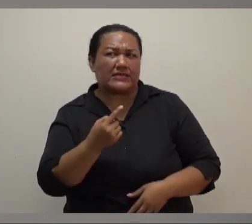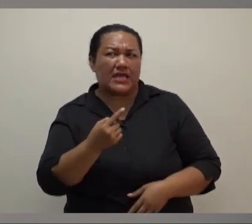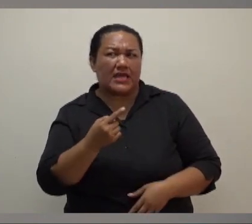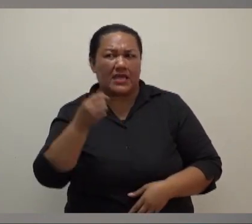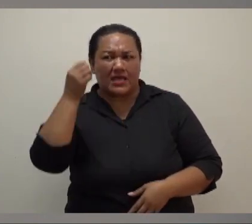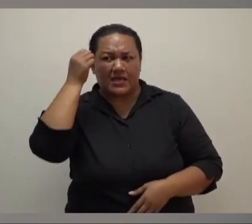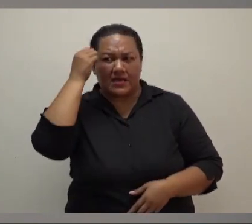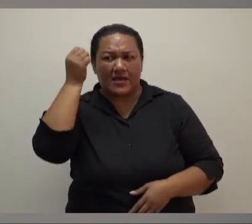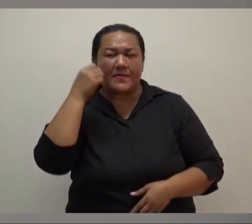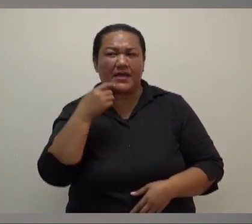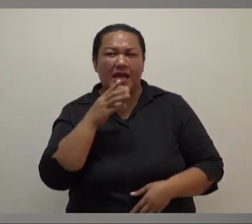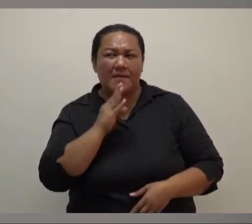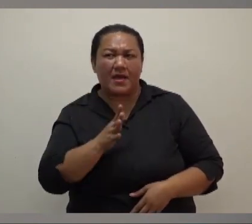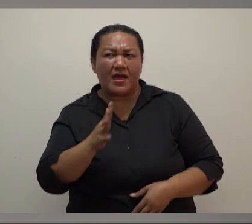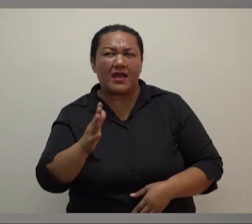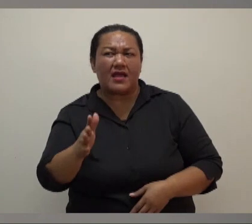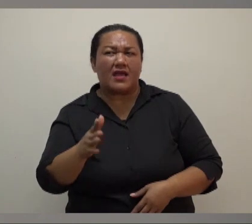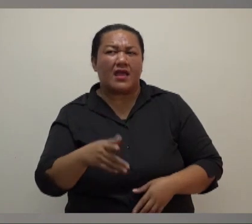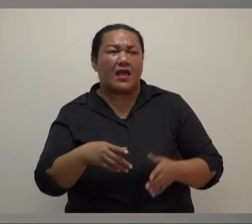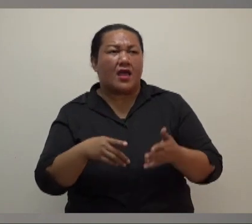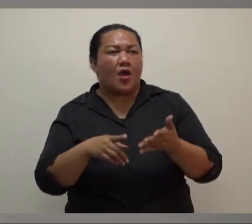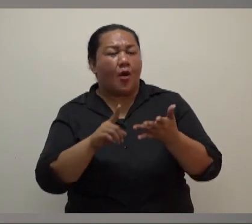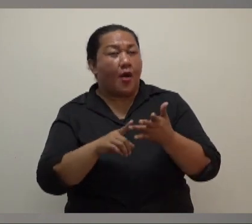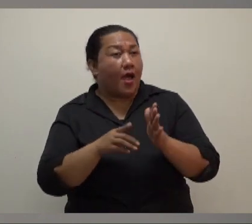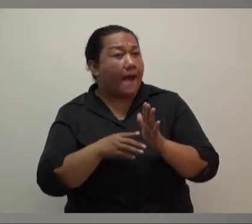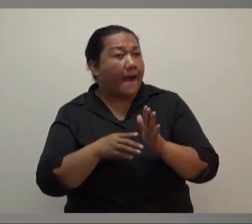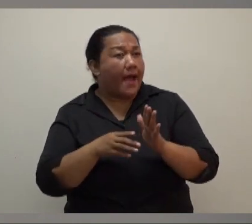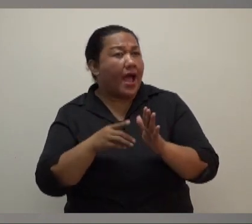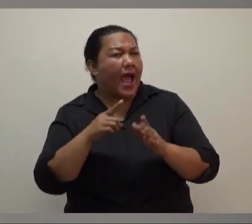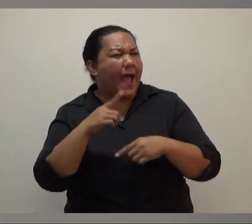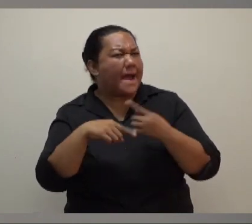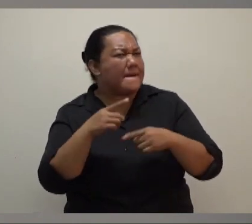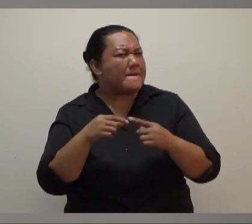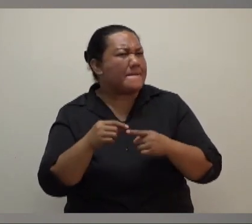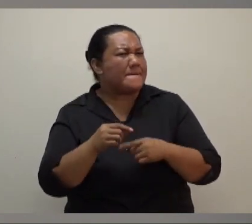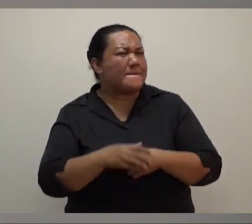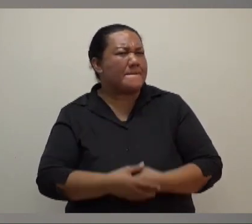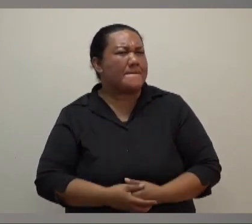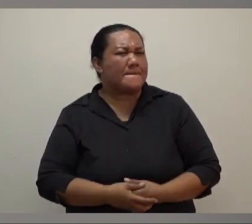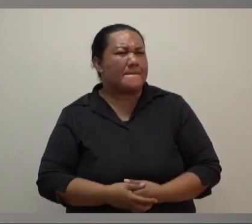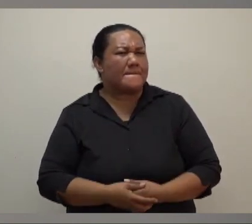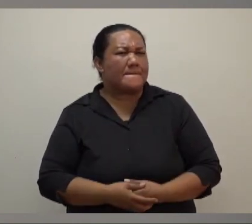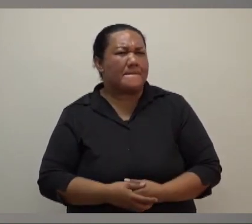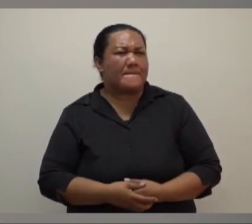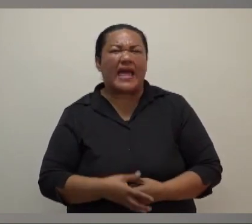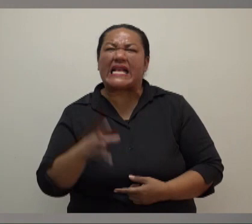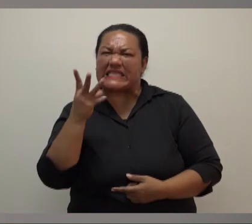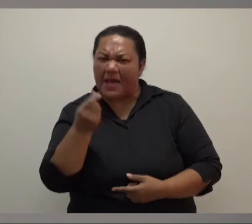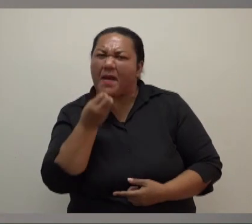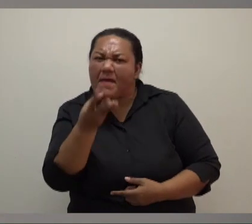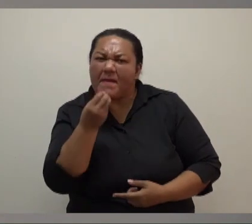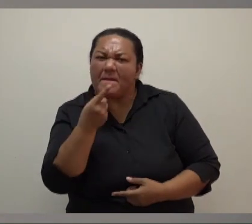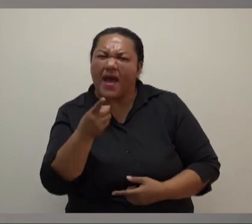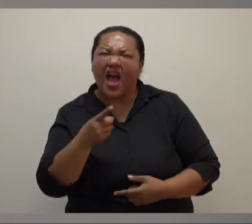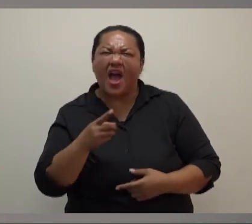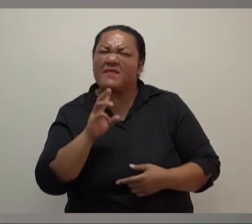and as well the New Zealand Herald, they've stated in some of their statements that the prime minister had died. What do you